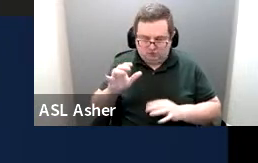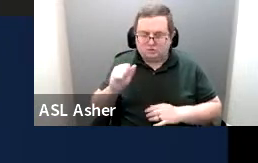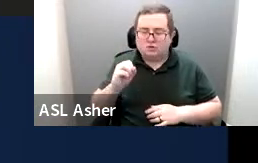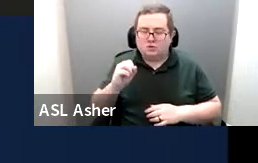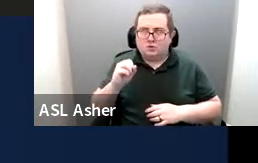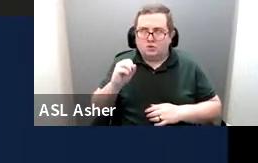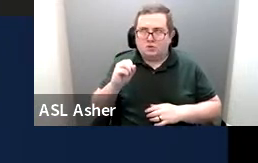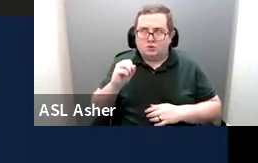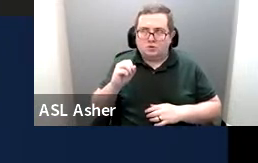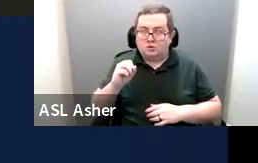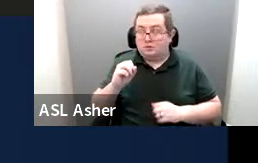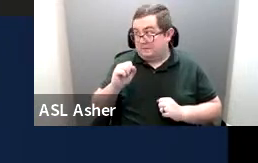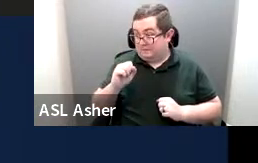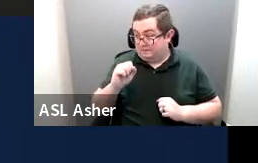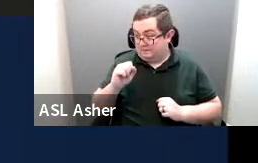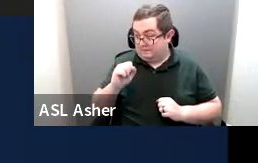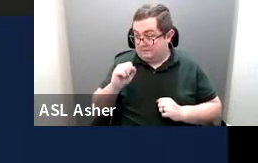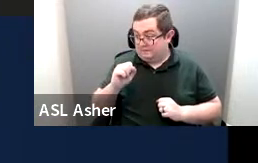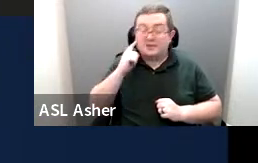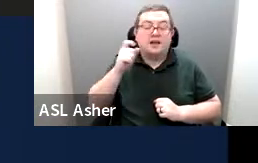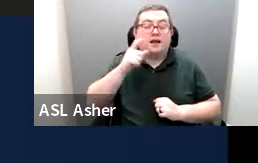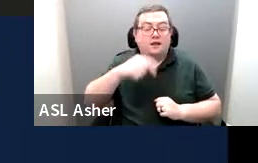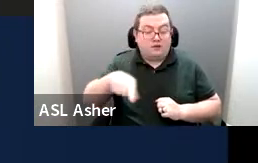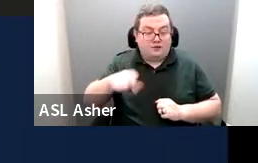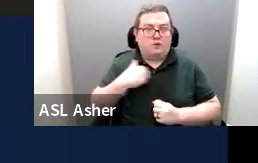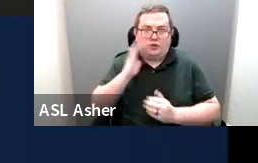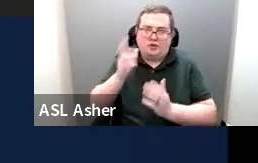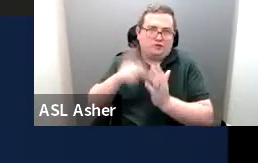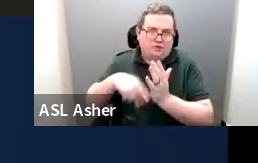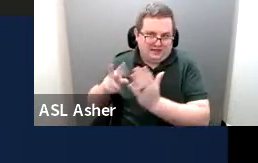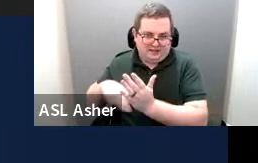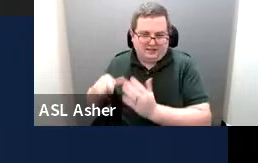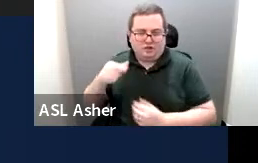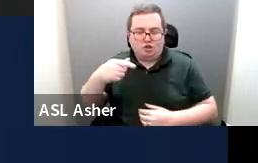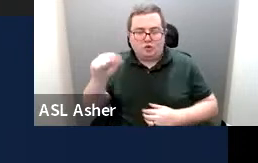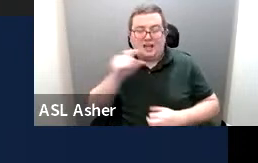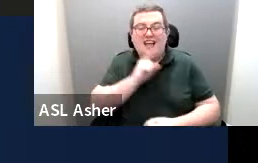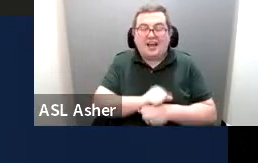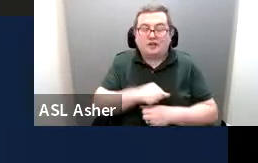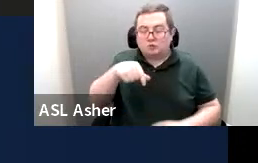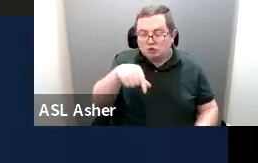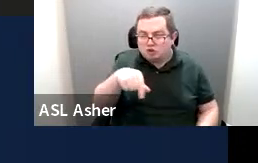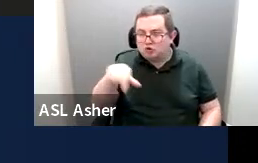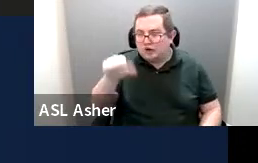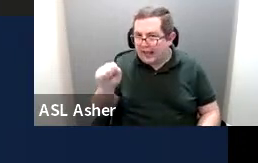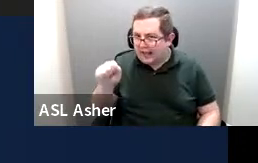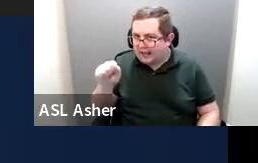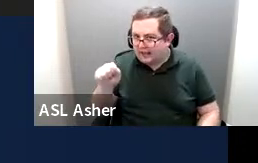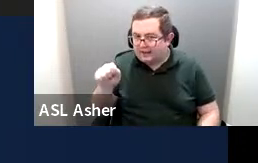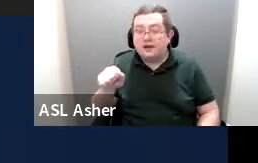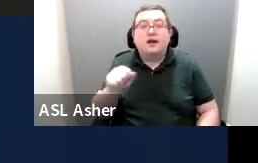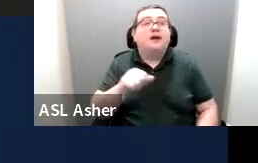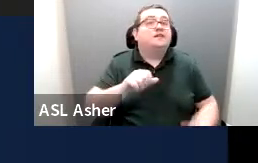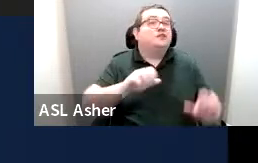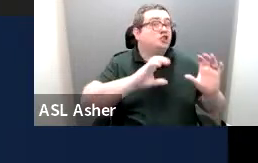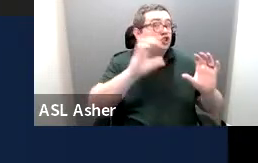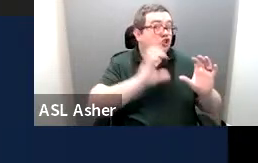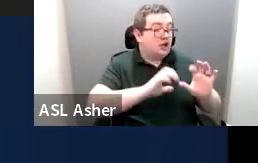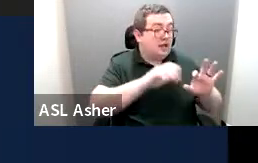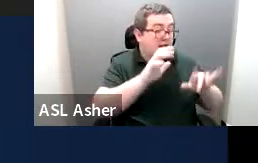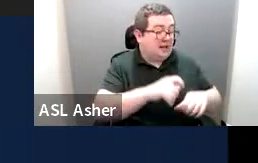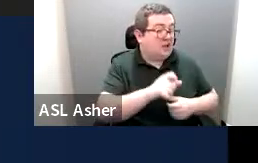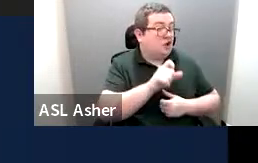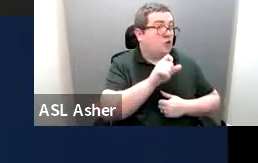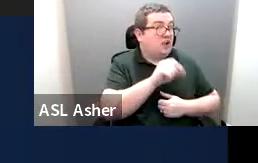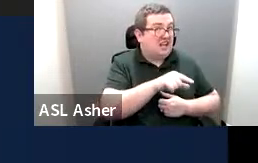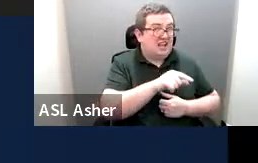you can, so, because those are what we're going to read. We're looking at the actual Q&A ones. If you put a question in chat, we